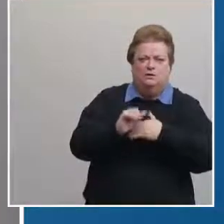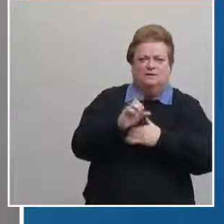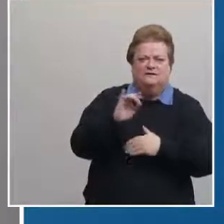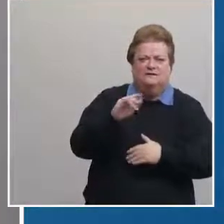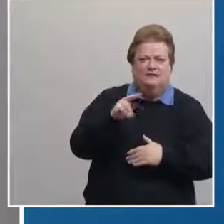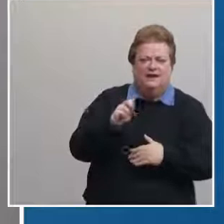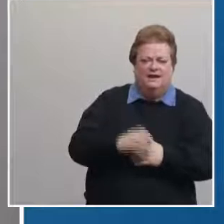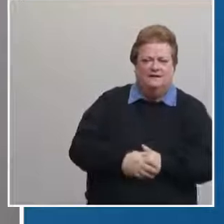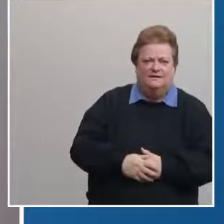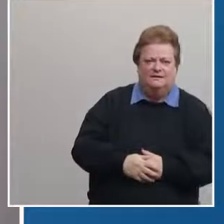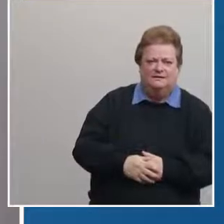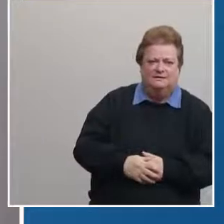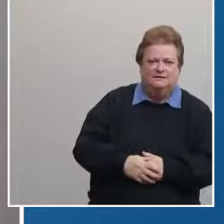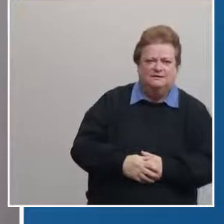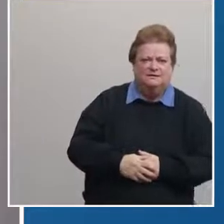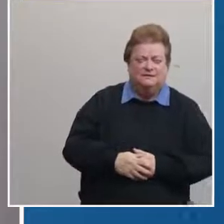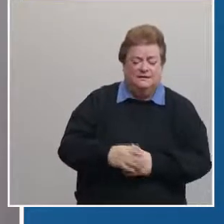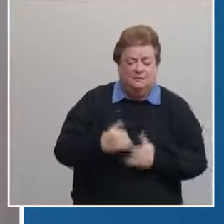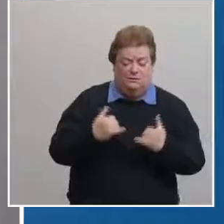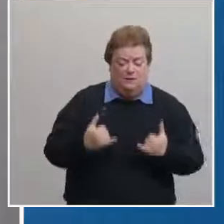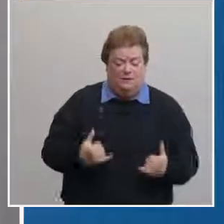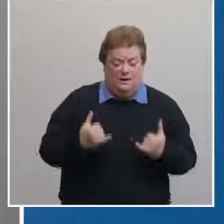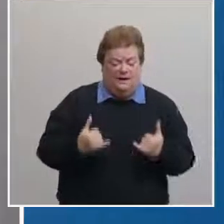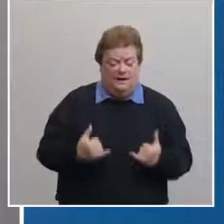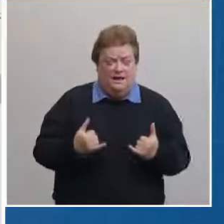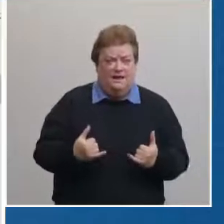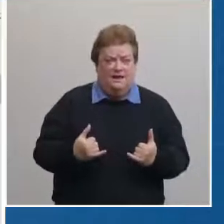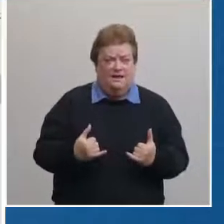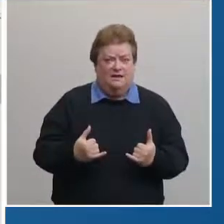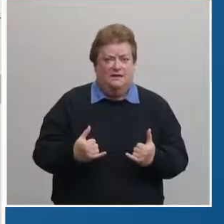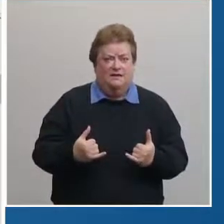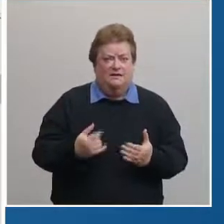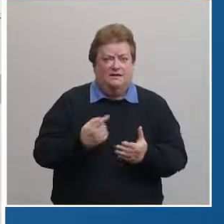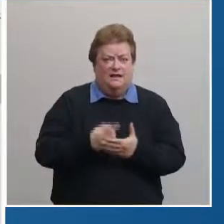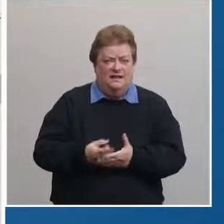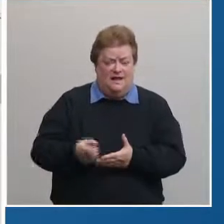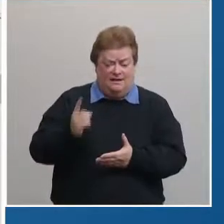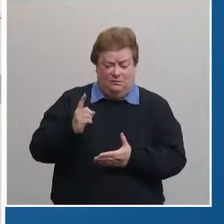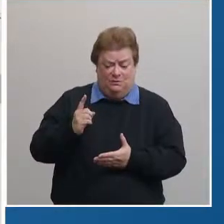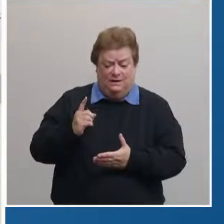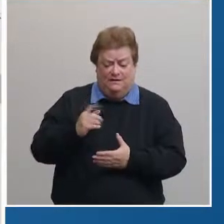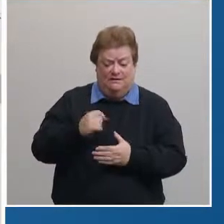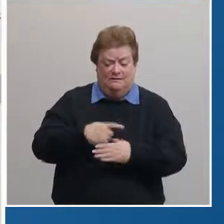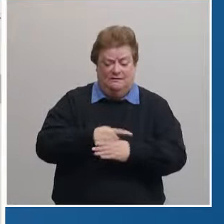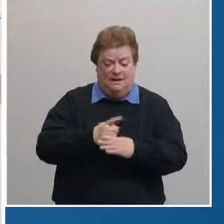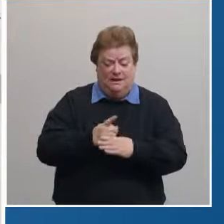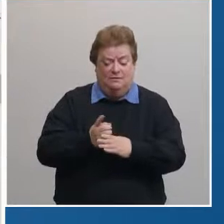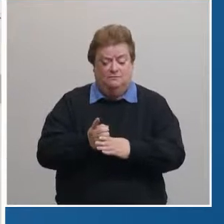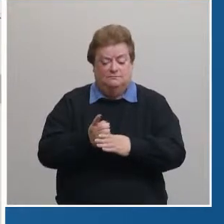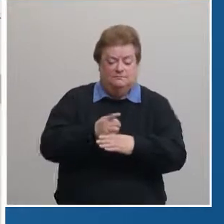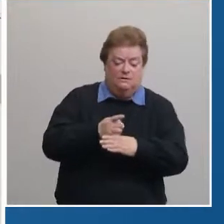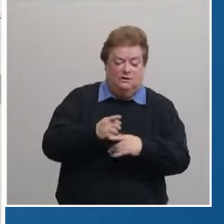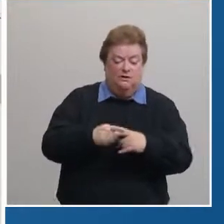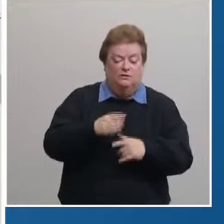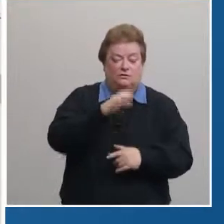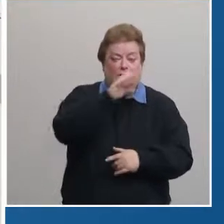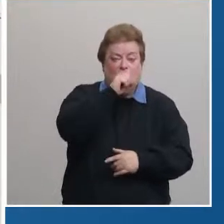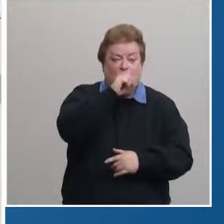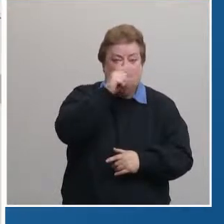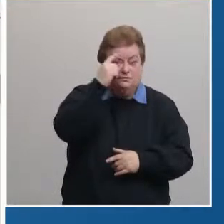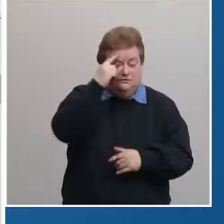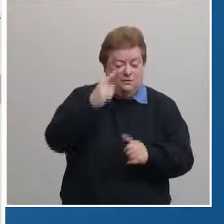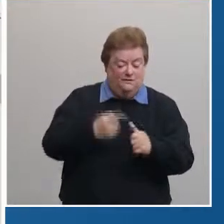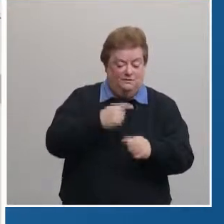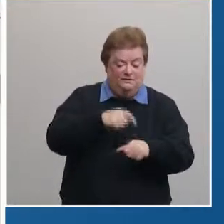the status of our local indicators is that last week the covid19 risk dial moved into orange for the first time